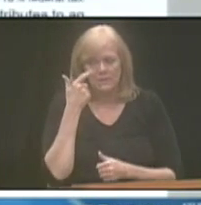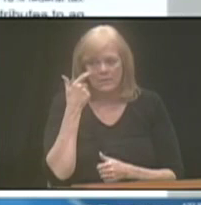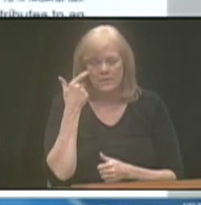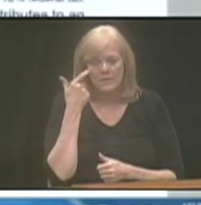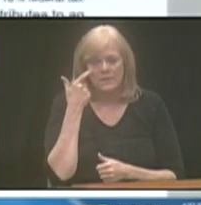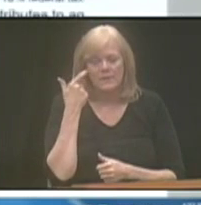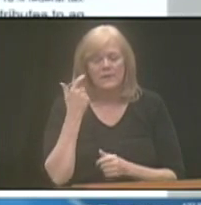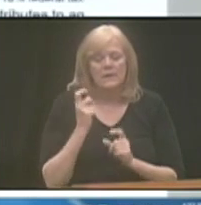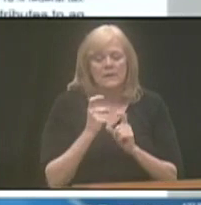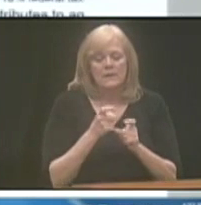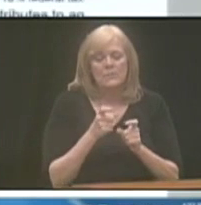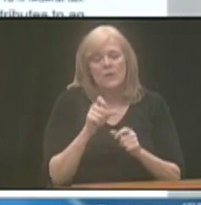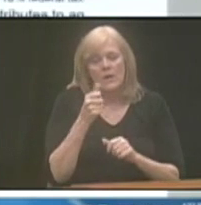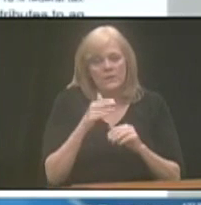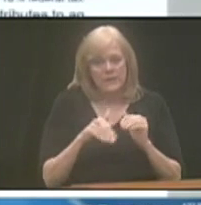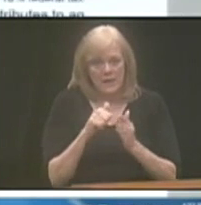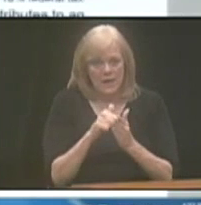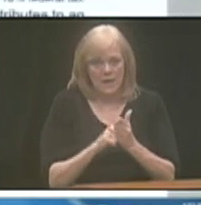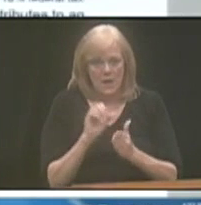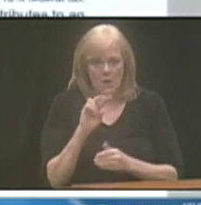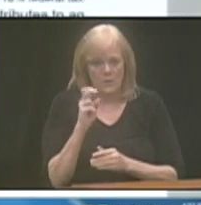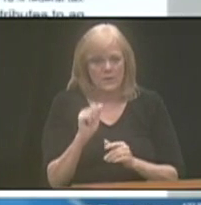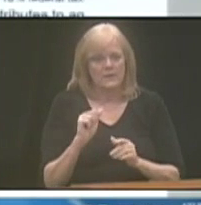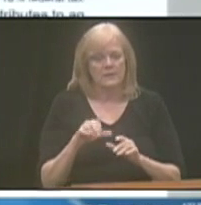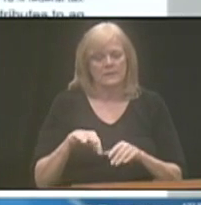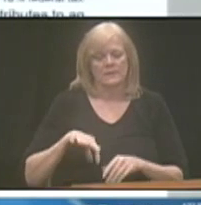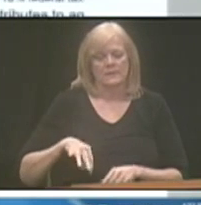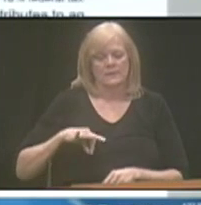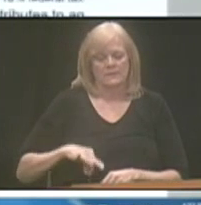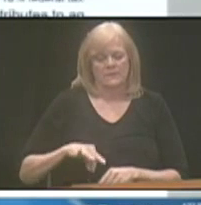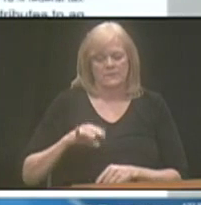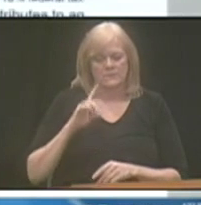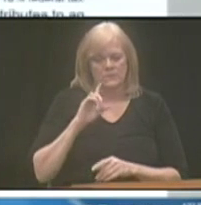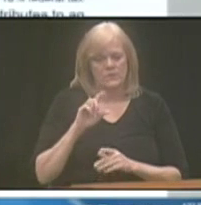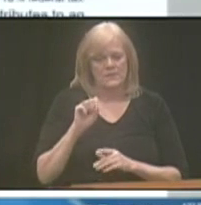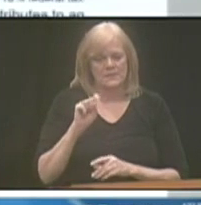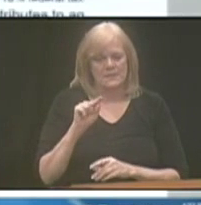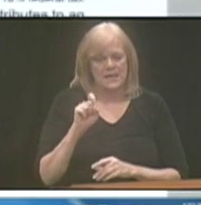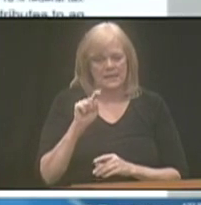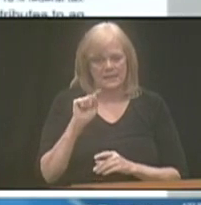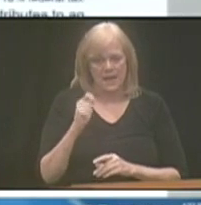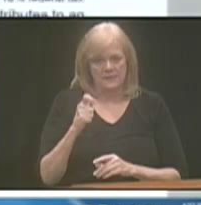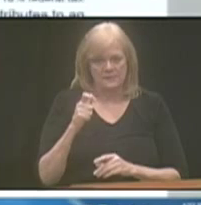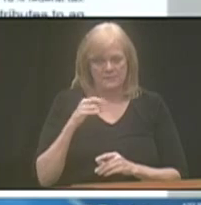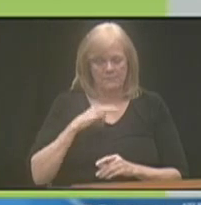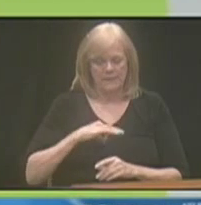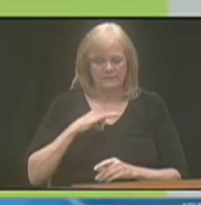And contributors other than the account owner can also take advantage of the ENABLE account for estate tax benefits.